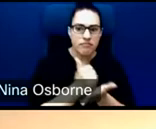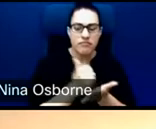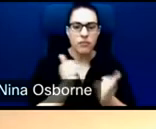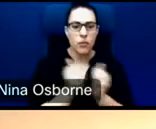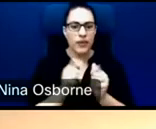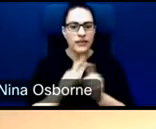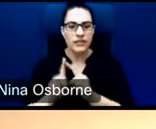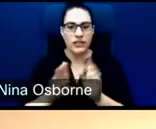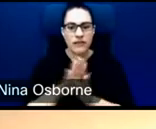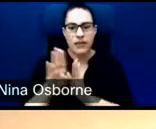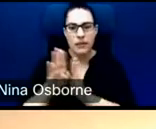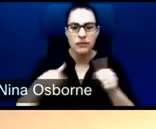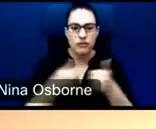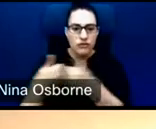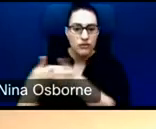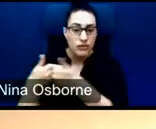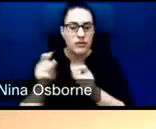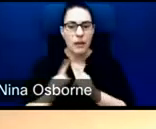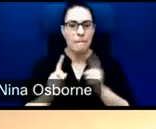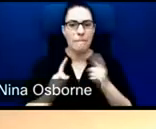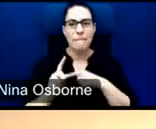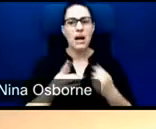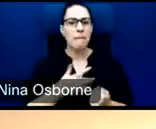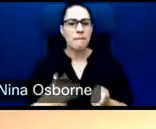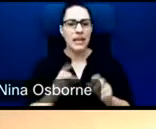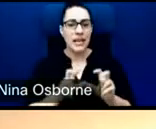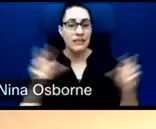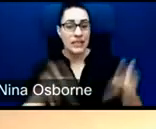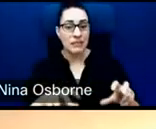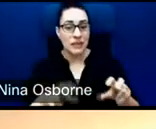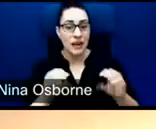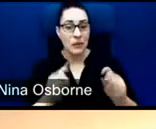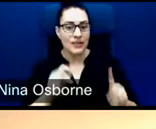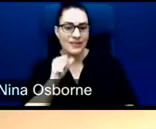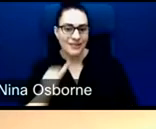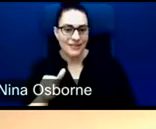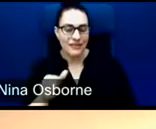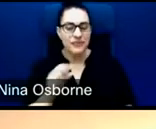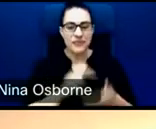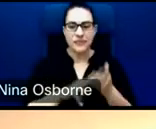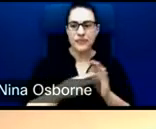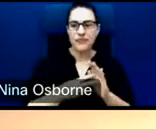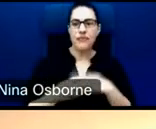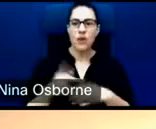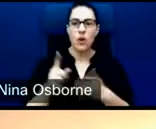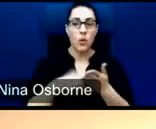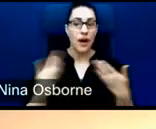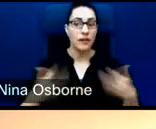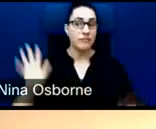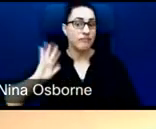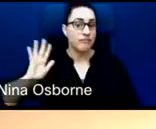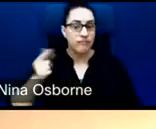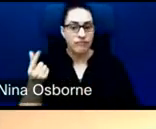investment opportunities. So it turned the developmental challenge that had traditionally been funded by grant financing